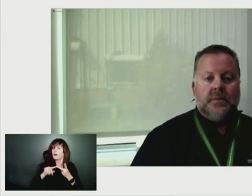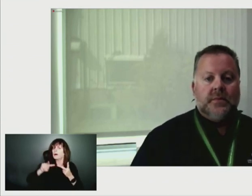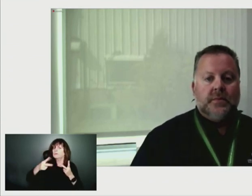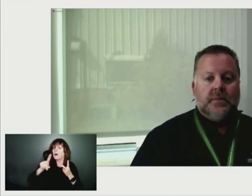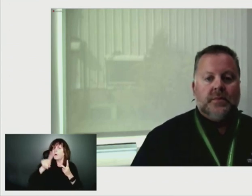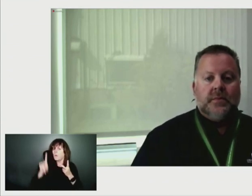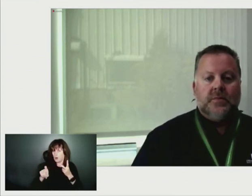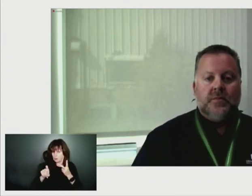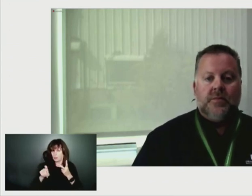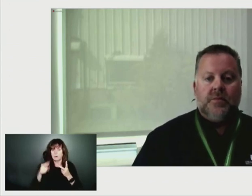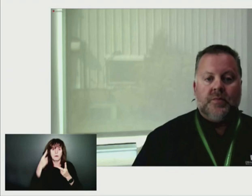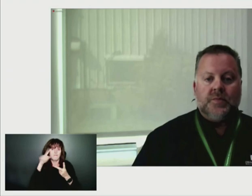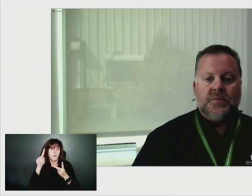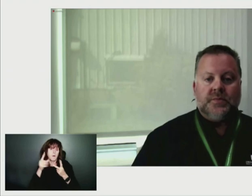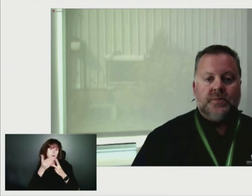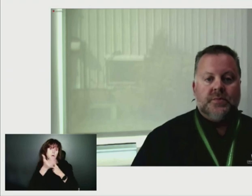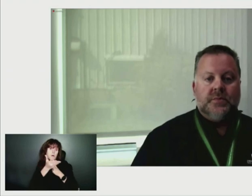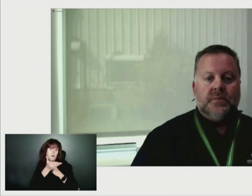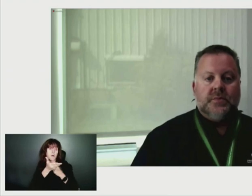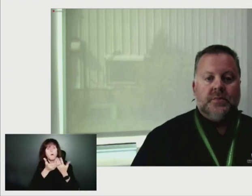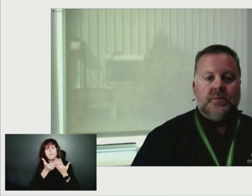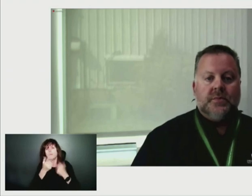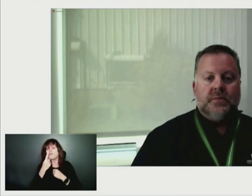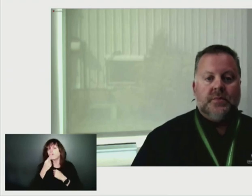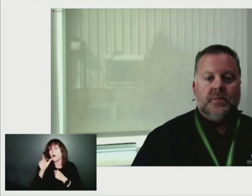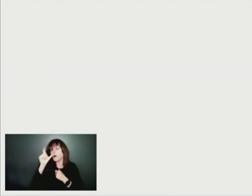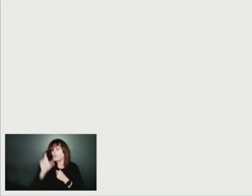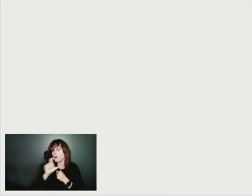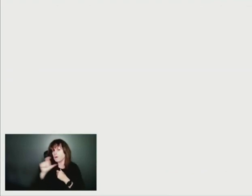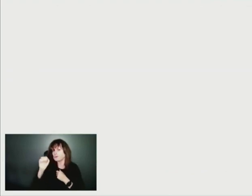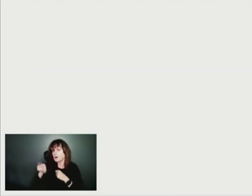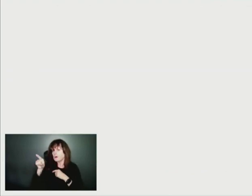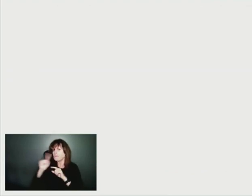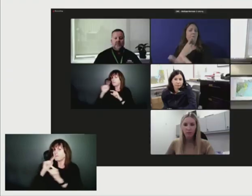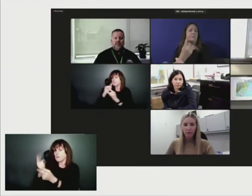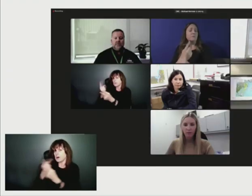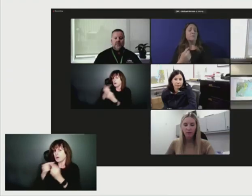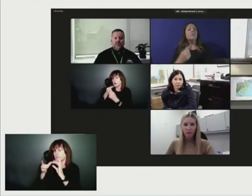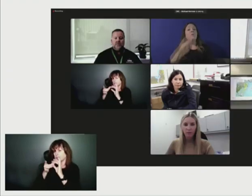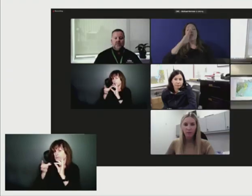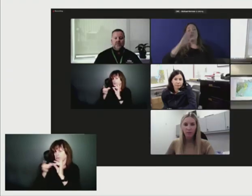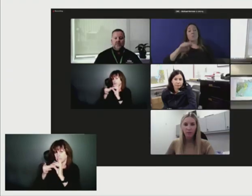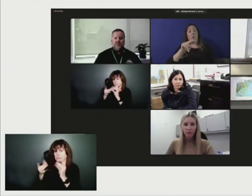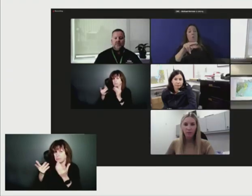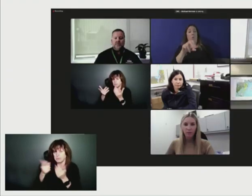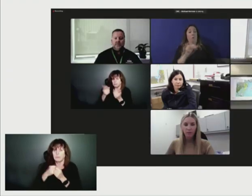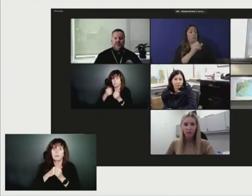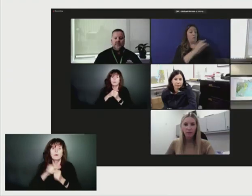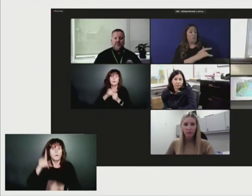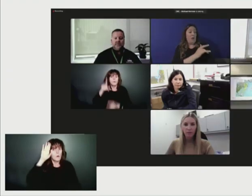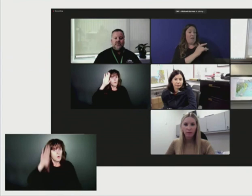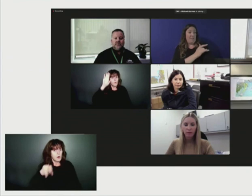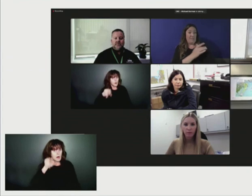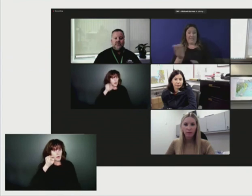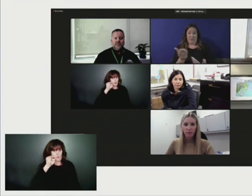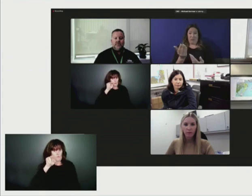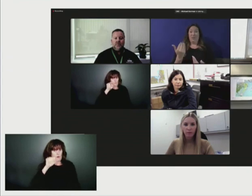Cross might have something to say about this as well. As you know, we have folks in various parts of the province who are living in tents at the moment.